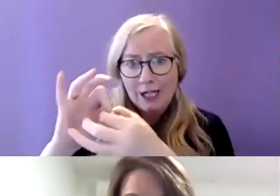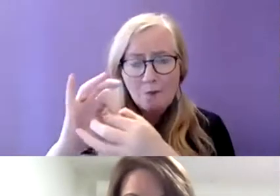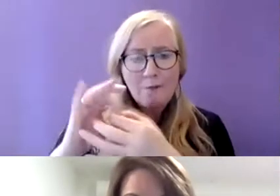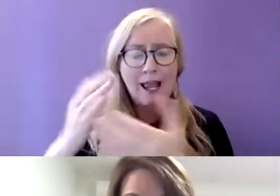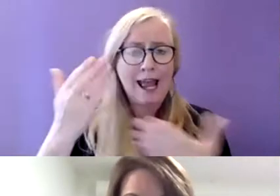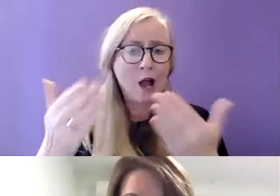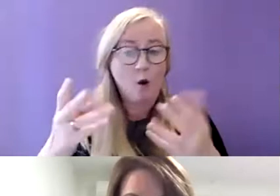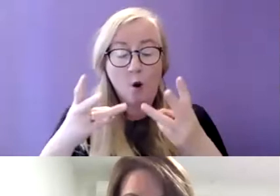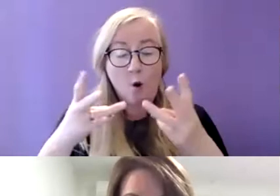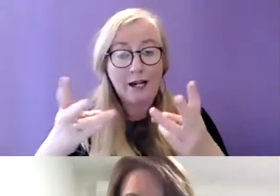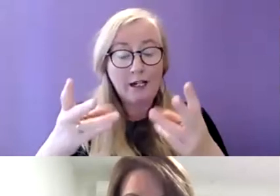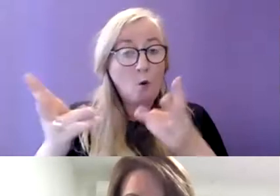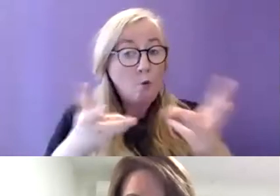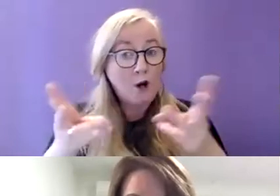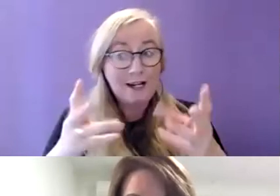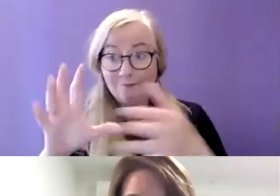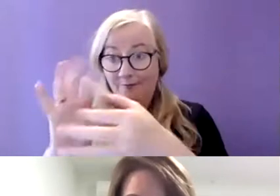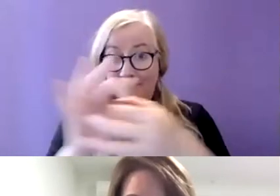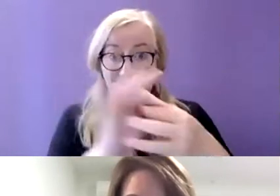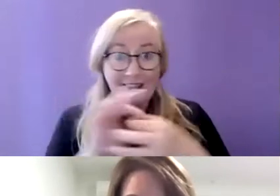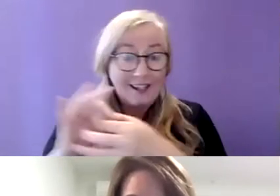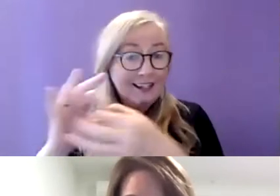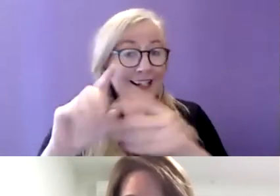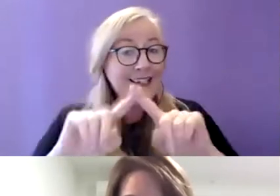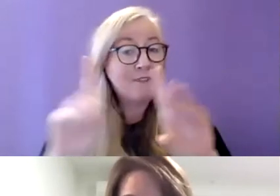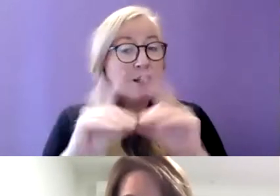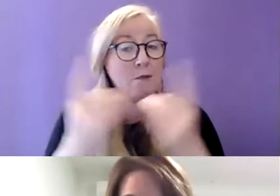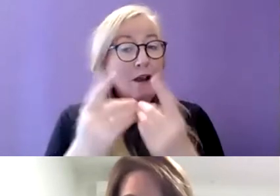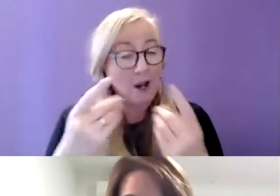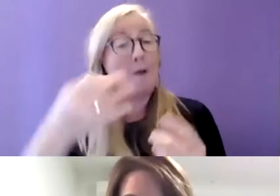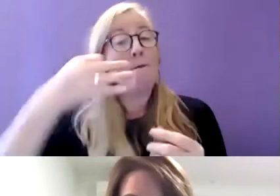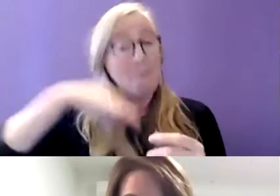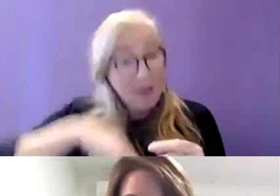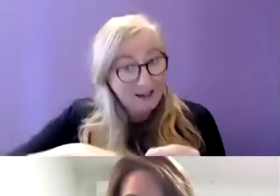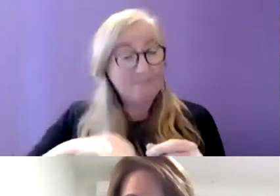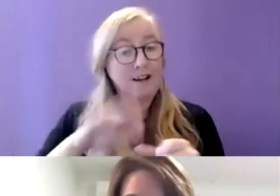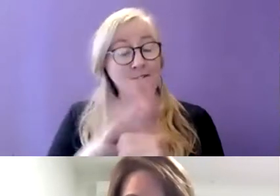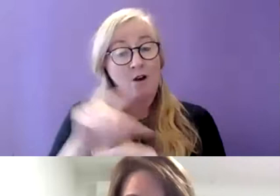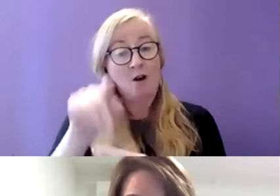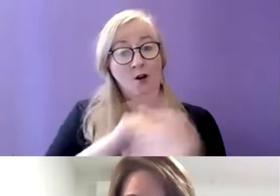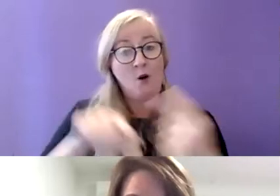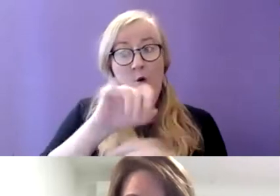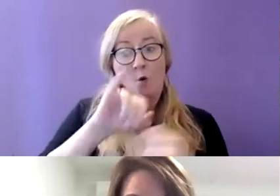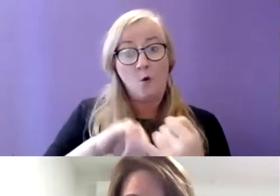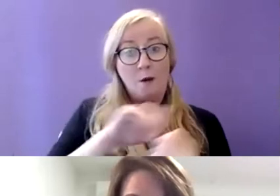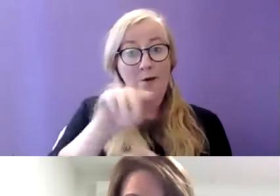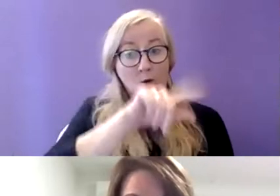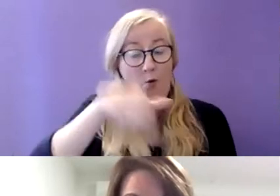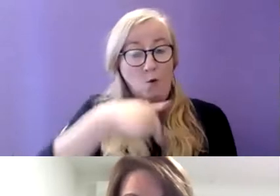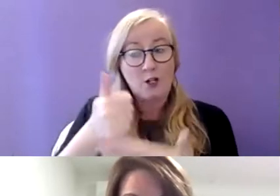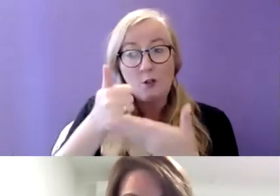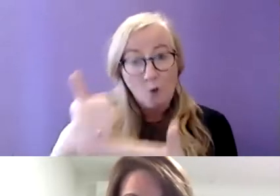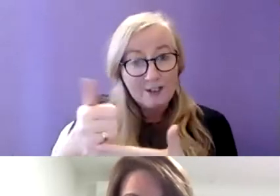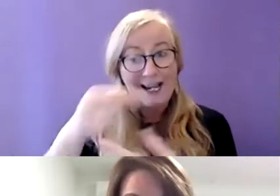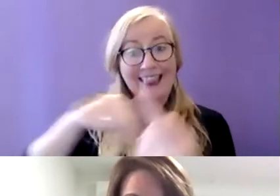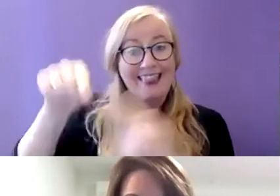working cross-sectorally can work to the benefit ultimately of people that we are supporting and who require the